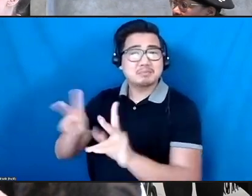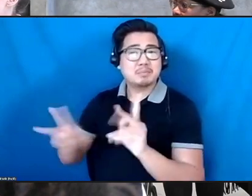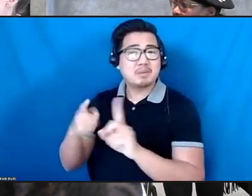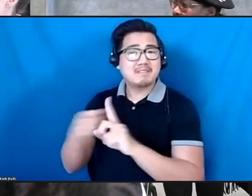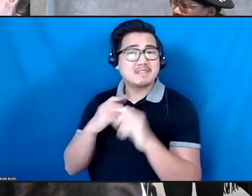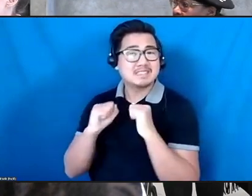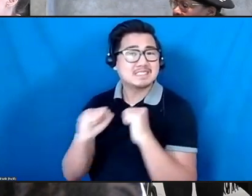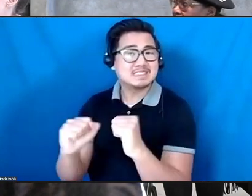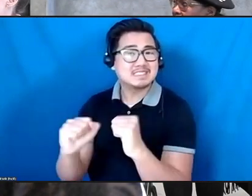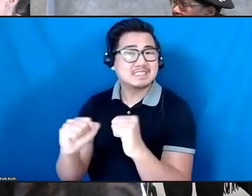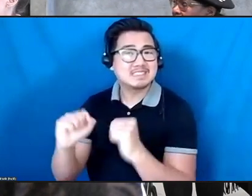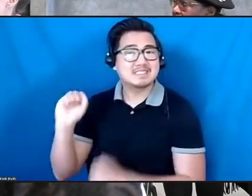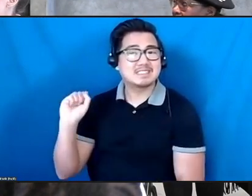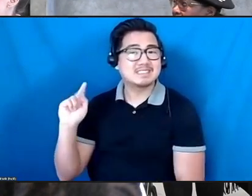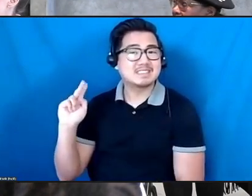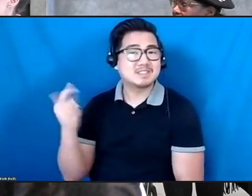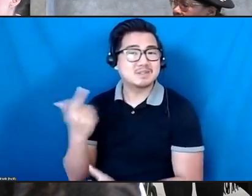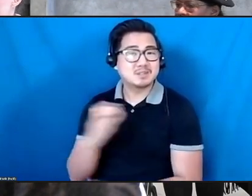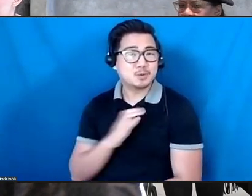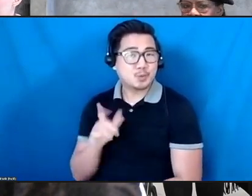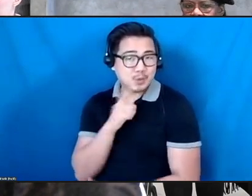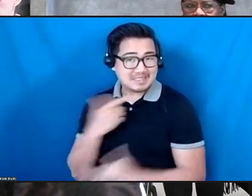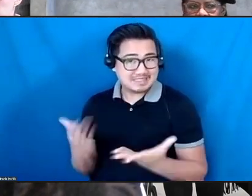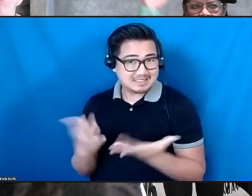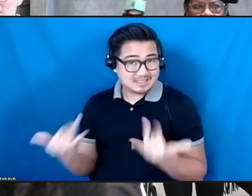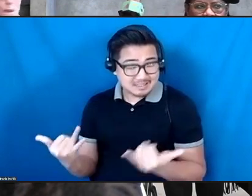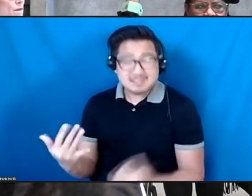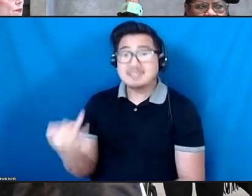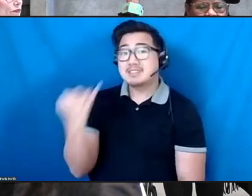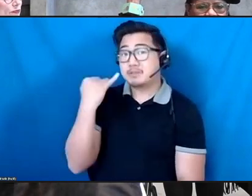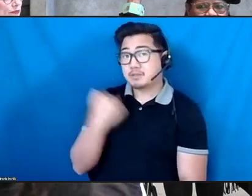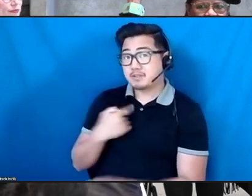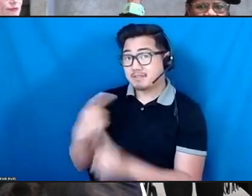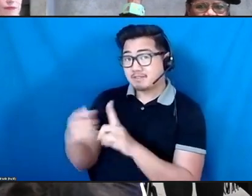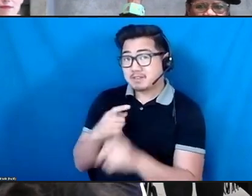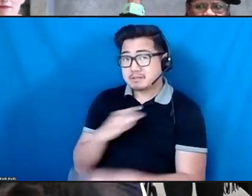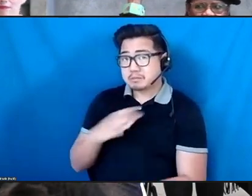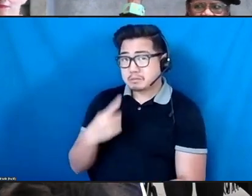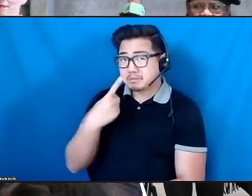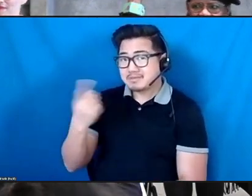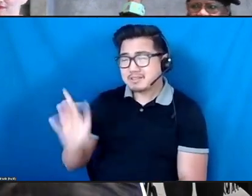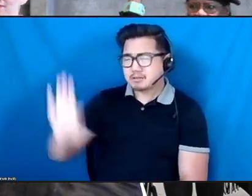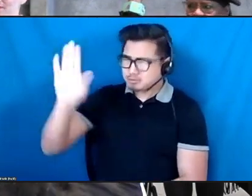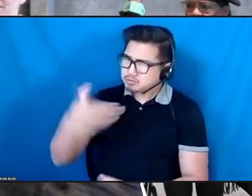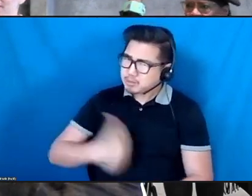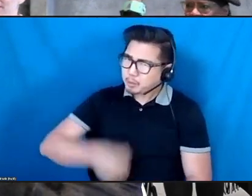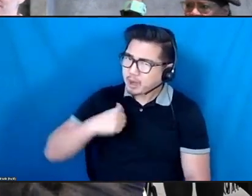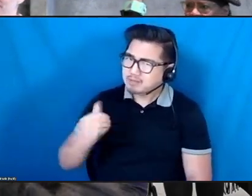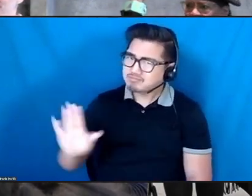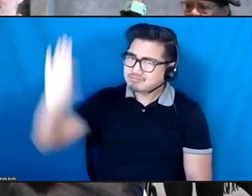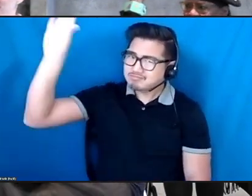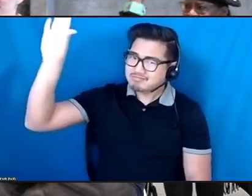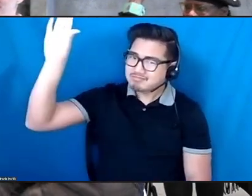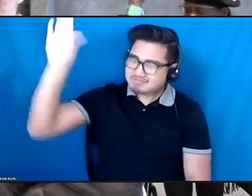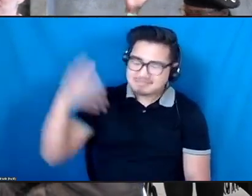who are here with us today. So if you can just raise your hand so we can all see you and be proud and raise them high. Yes.